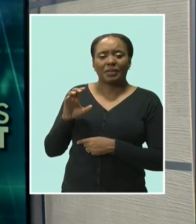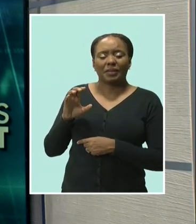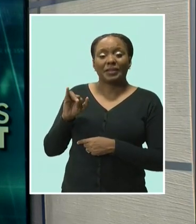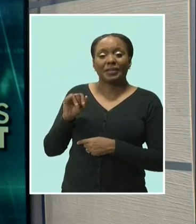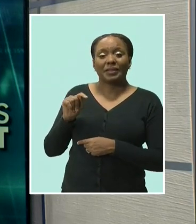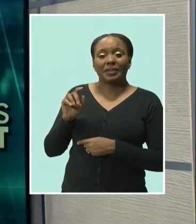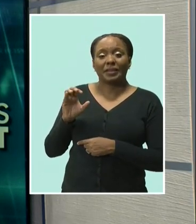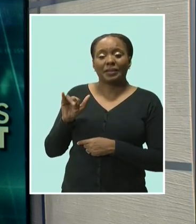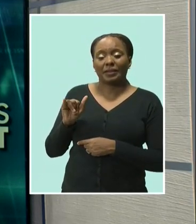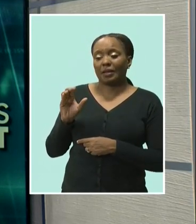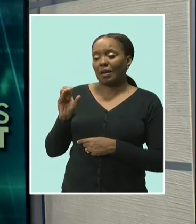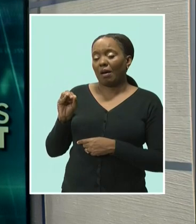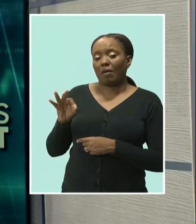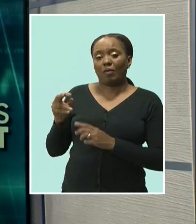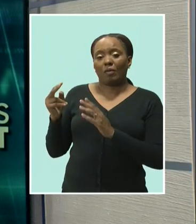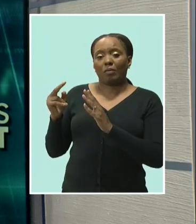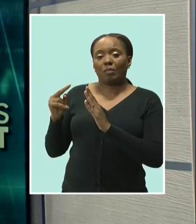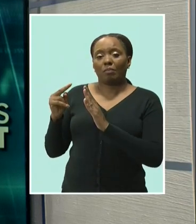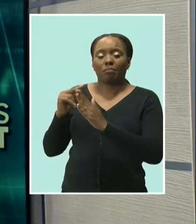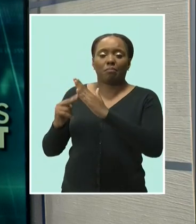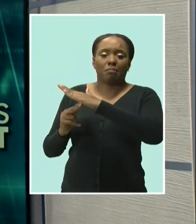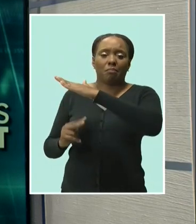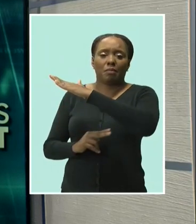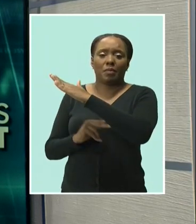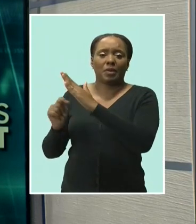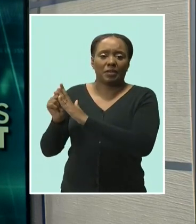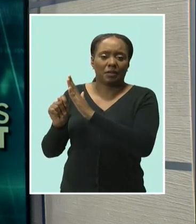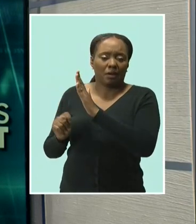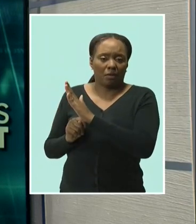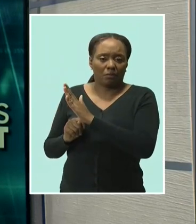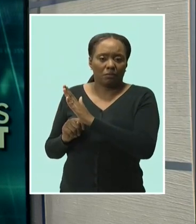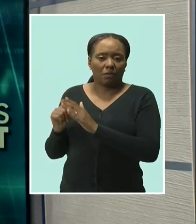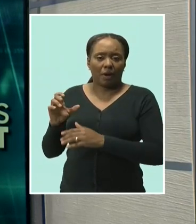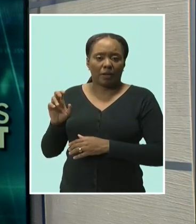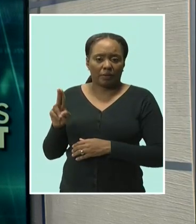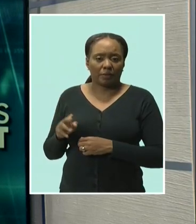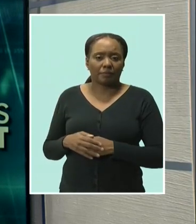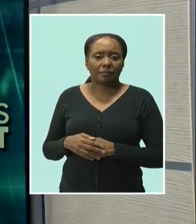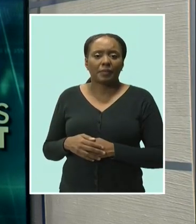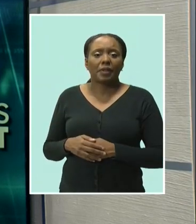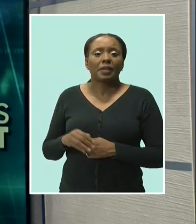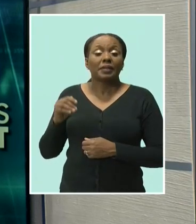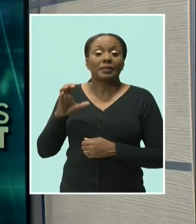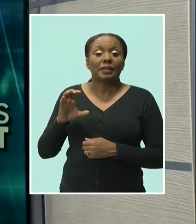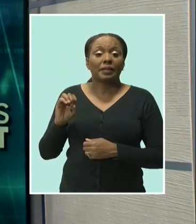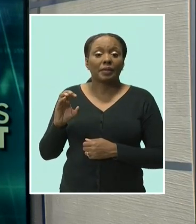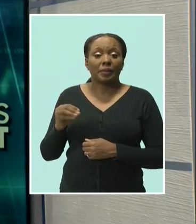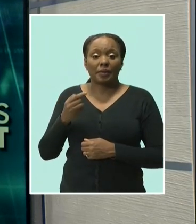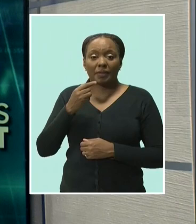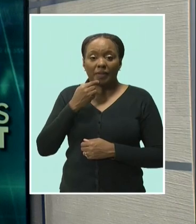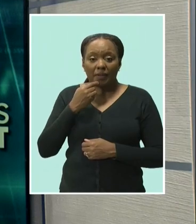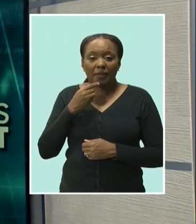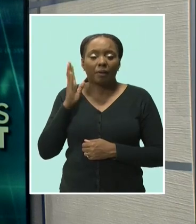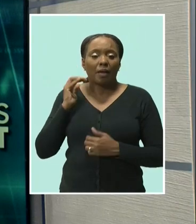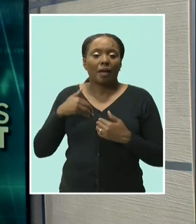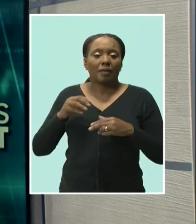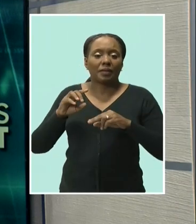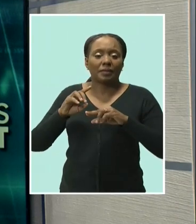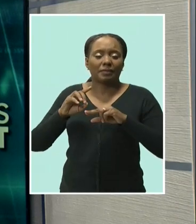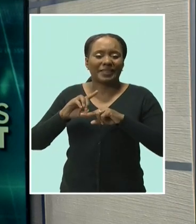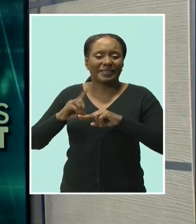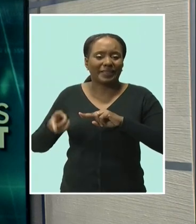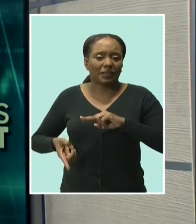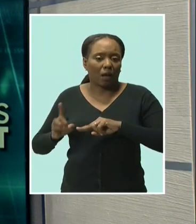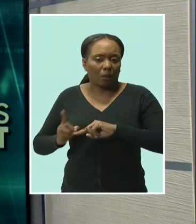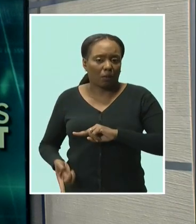for which credit union members will not be charged. And Chief Executive Officer Steve Bell told the Business Report, a discount mechanism